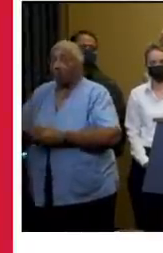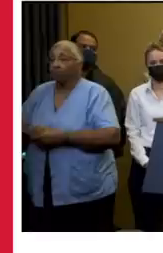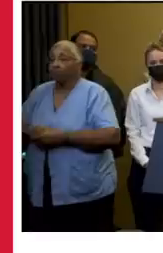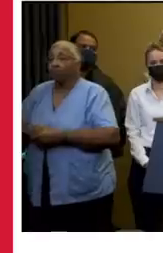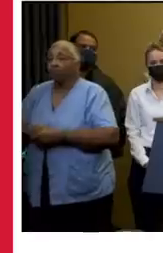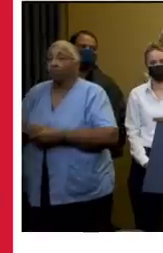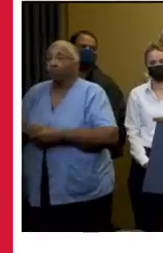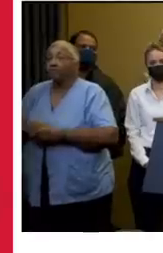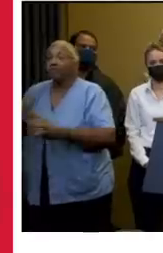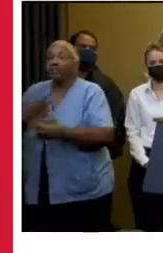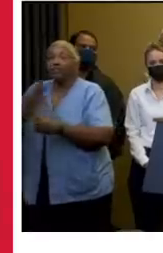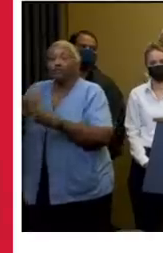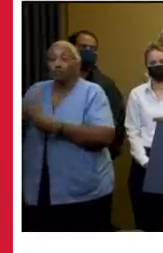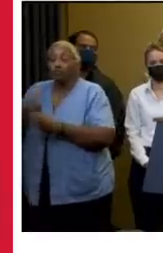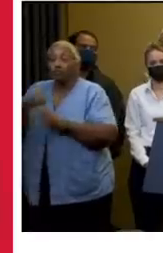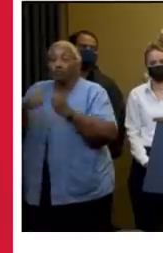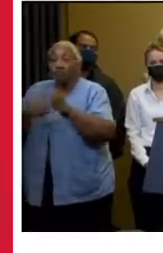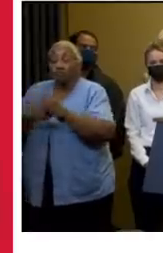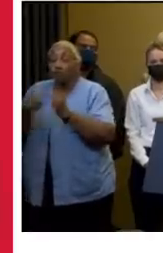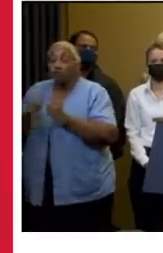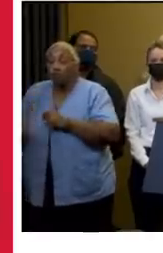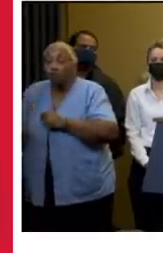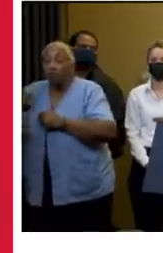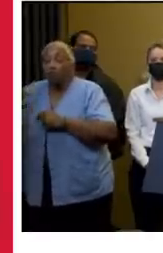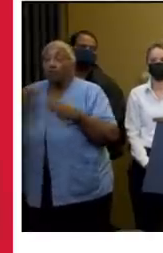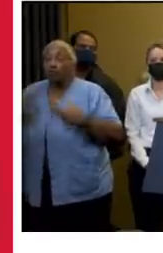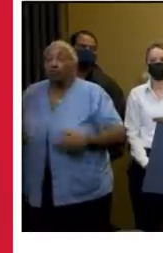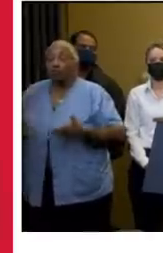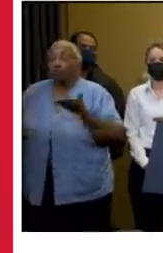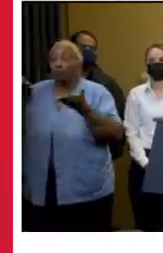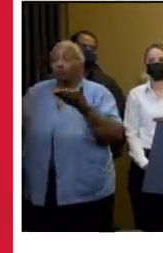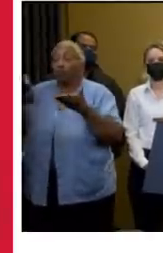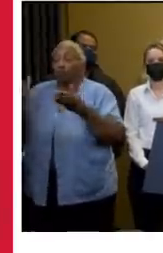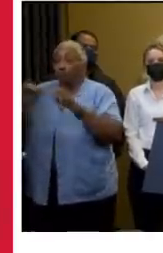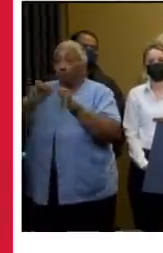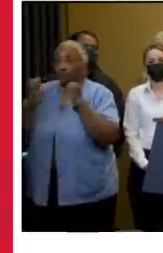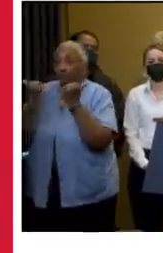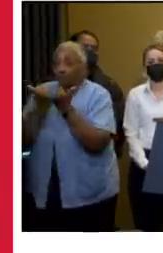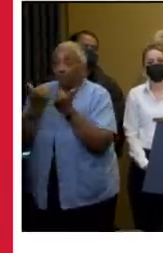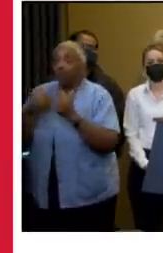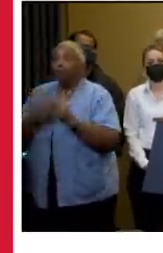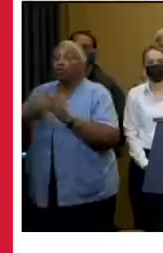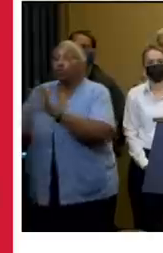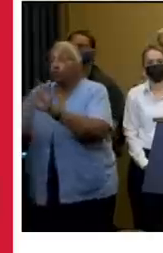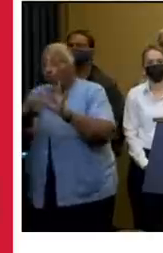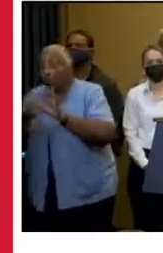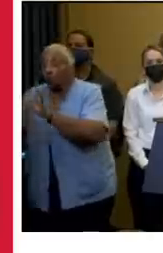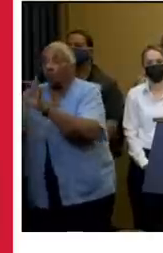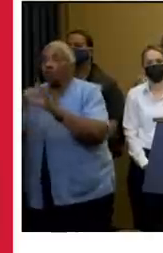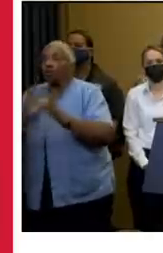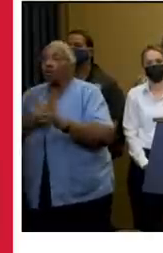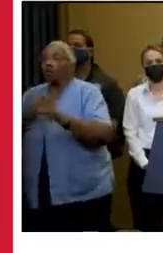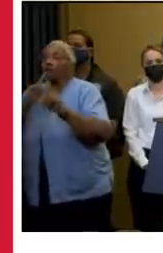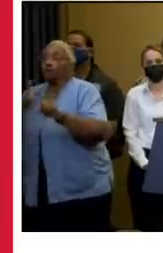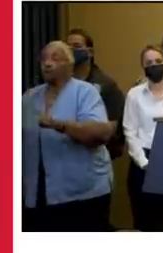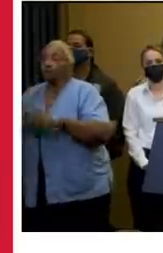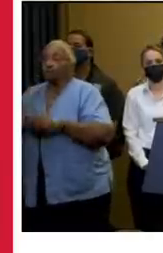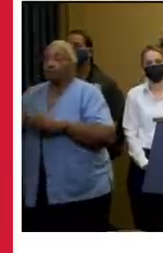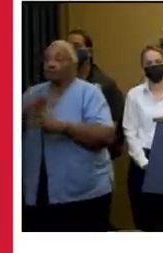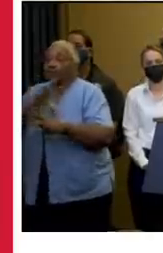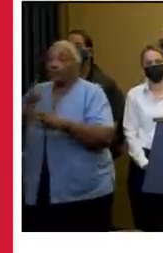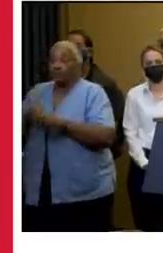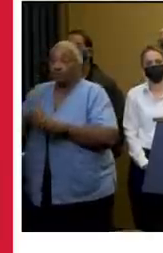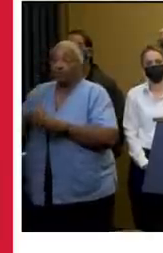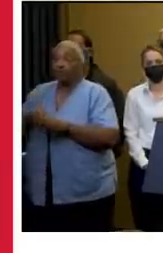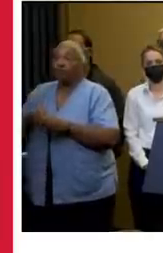It includes infrastructure, transportation, and human service agencies. We are coordinating response efforts. This will include immediate public